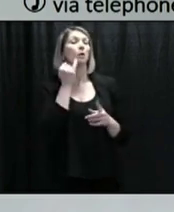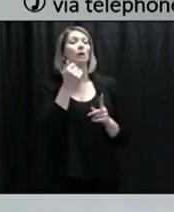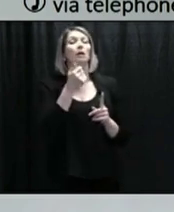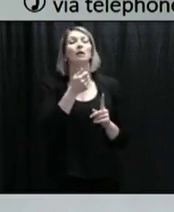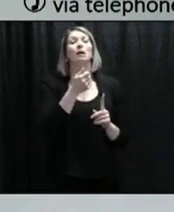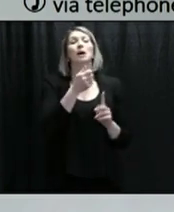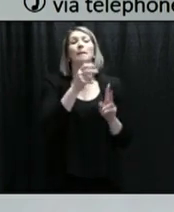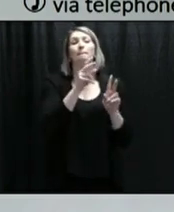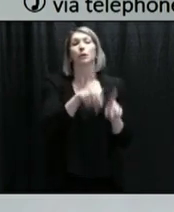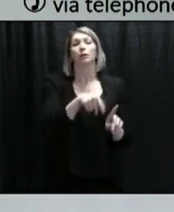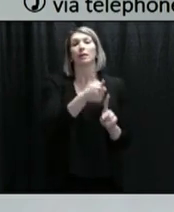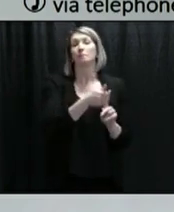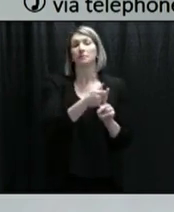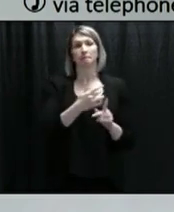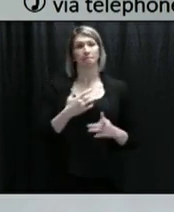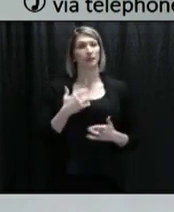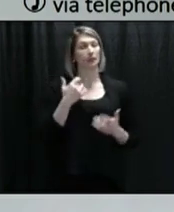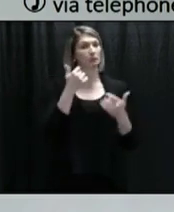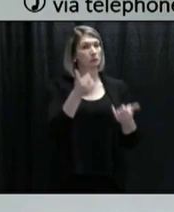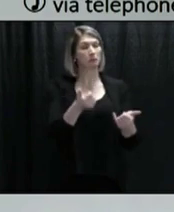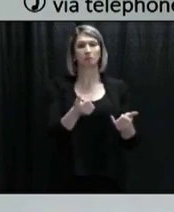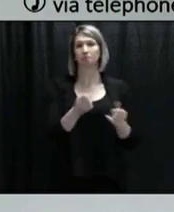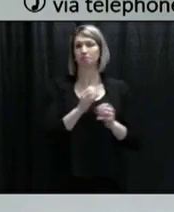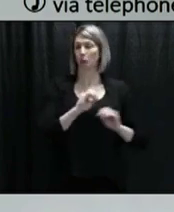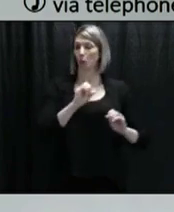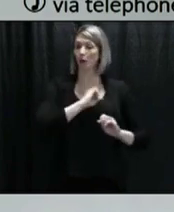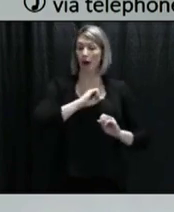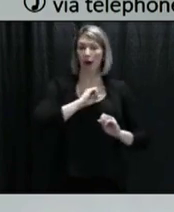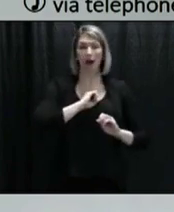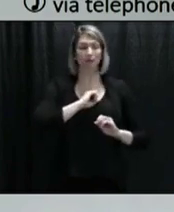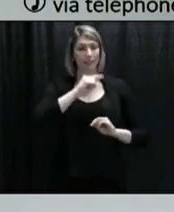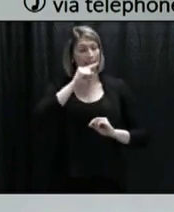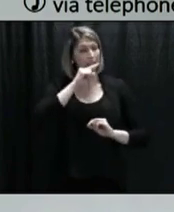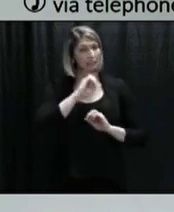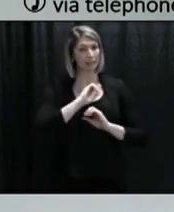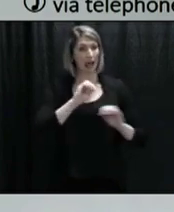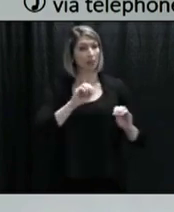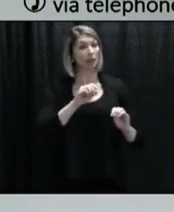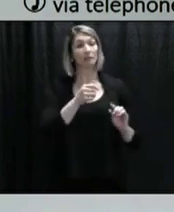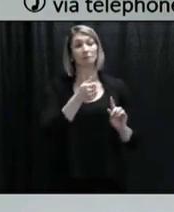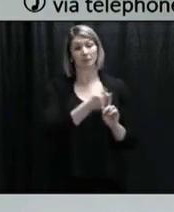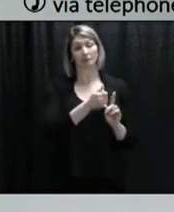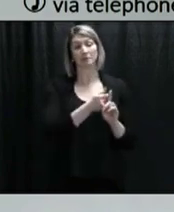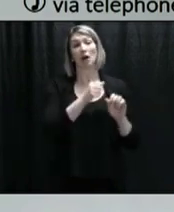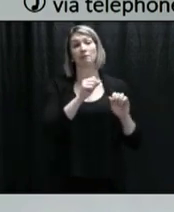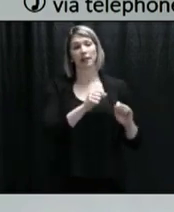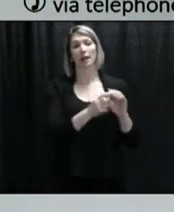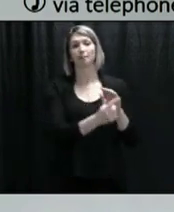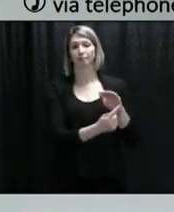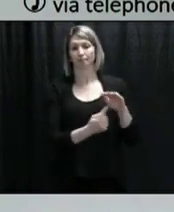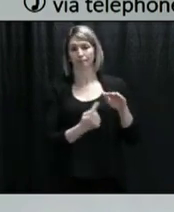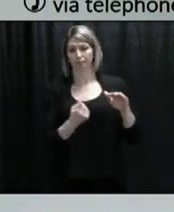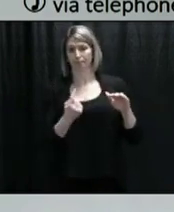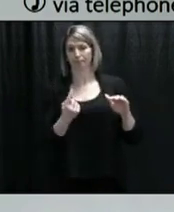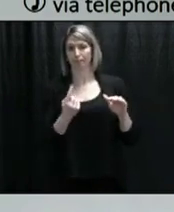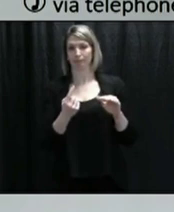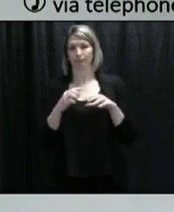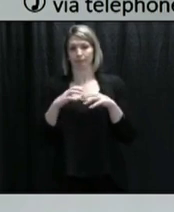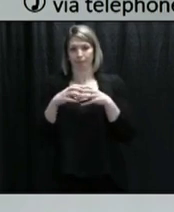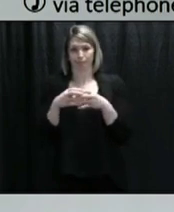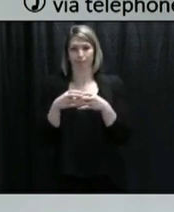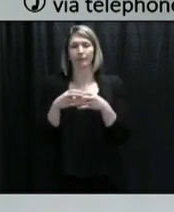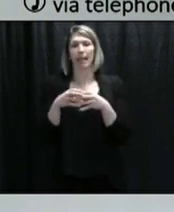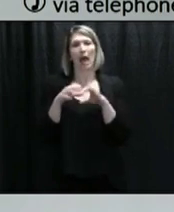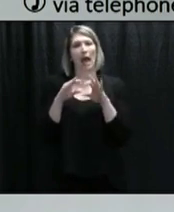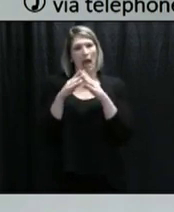developed symptoms, then they're not likely to have been exposed and therefore okay to come off isolation or quarantine.